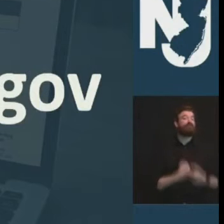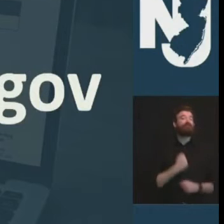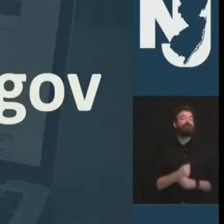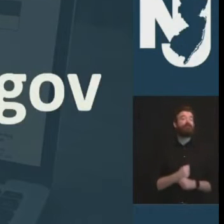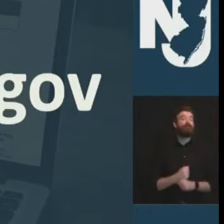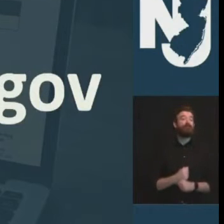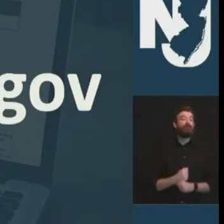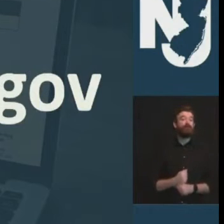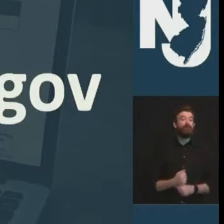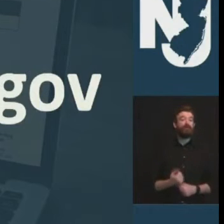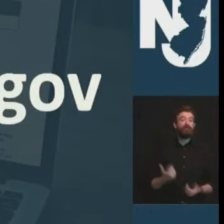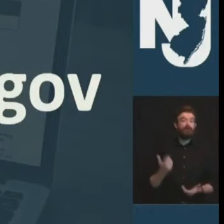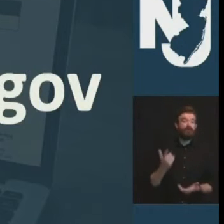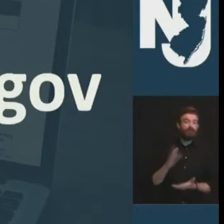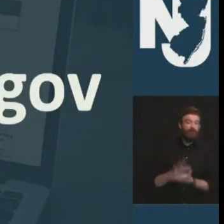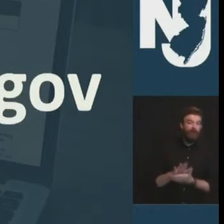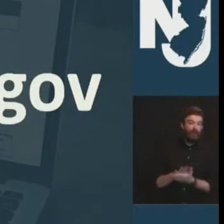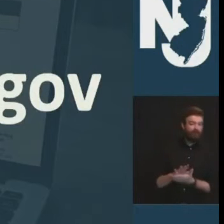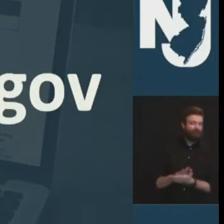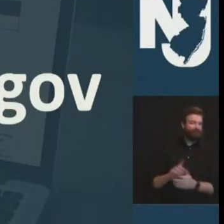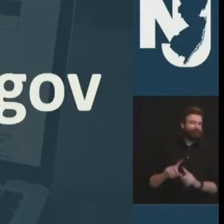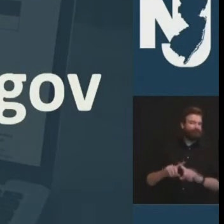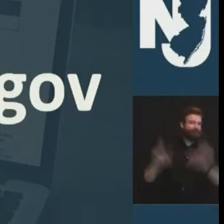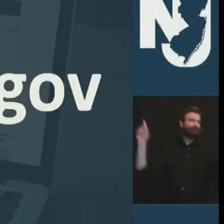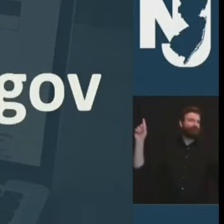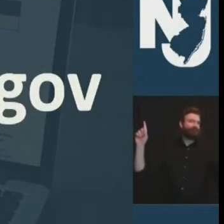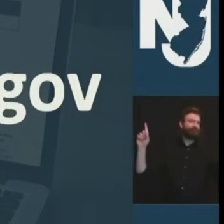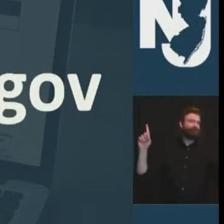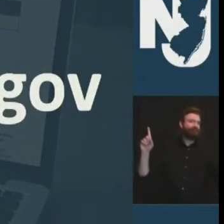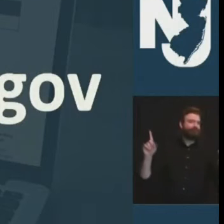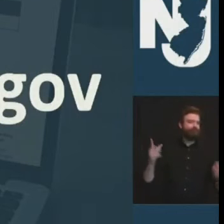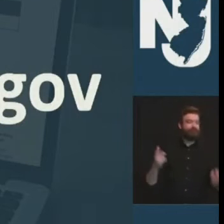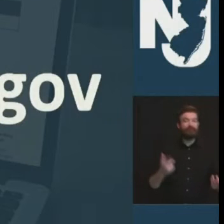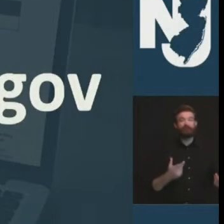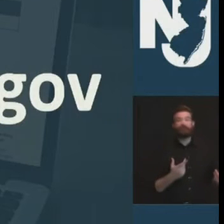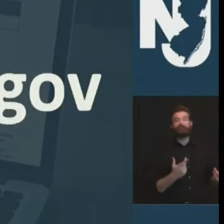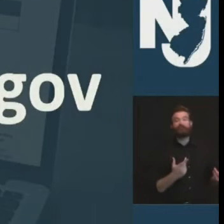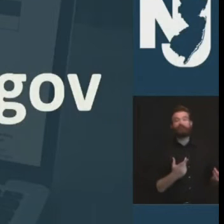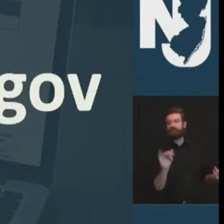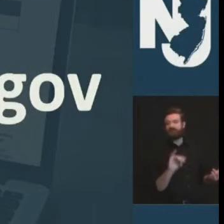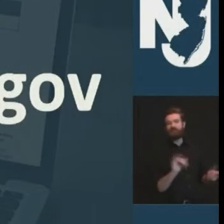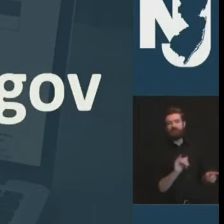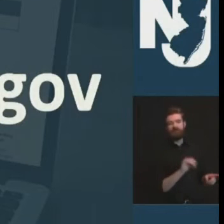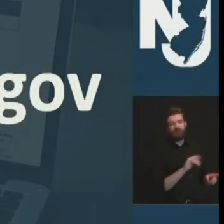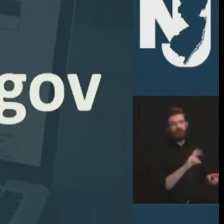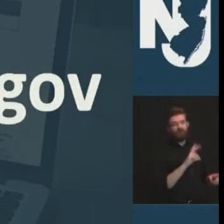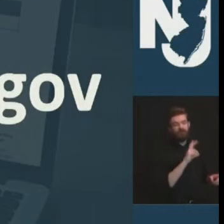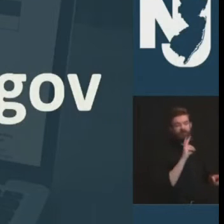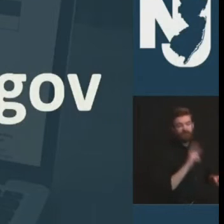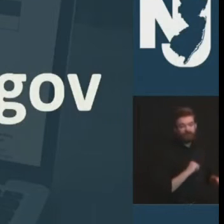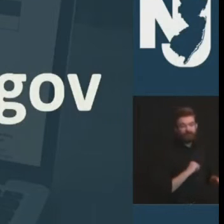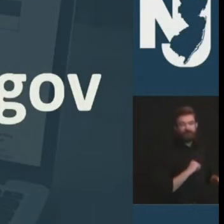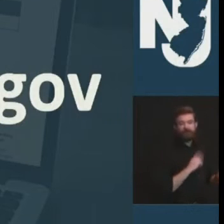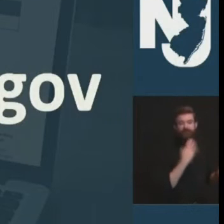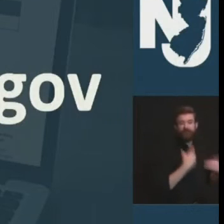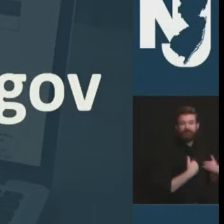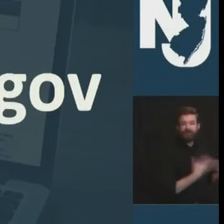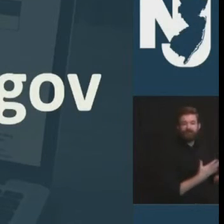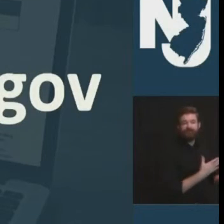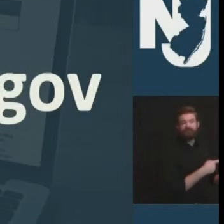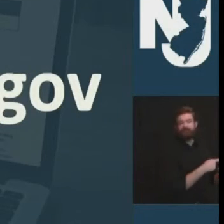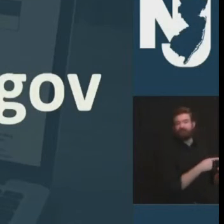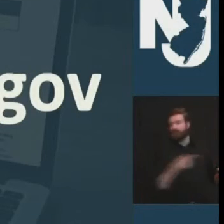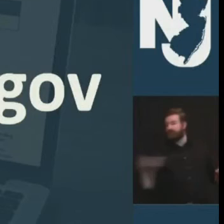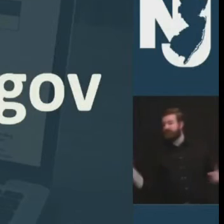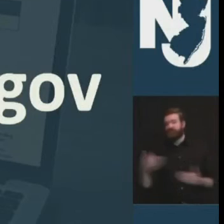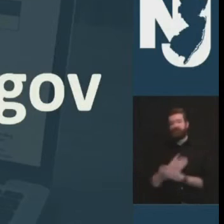is not going to be a regular holiday season from thanksgiving all the way through to new years we have to different mindset for the next six weeks